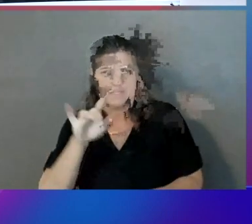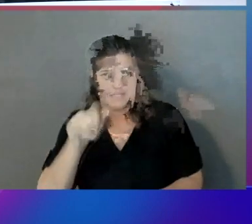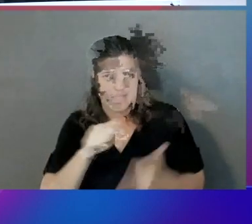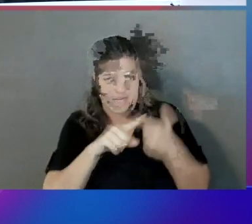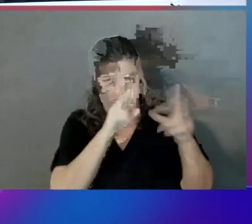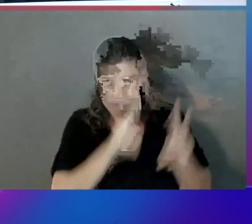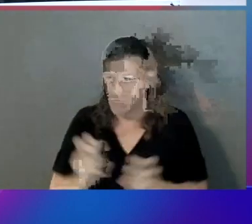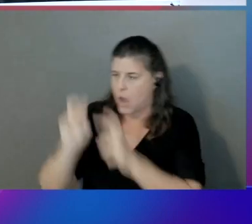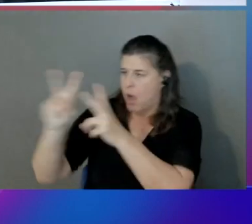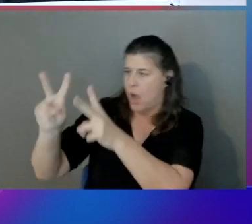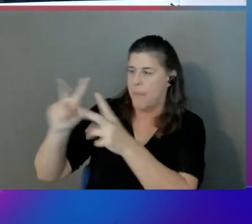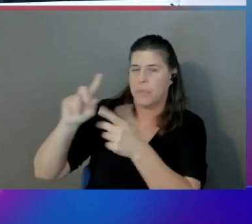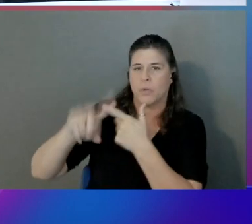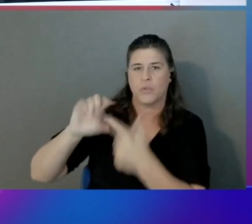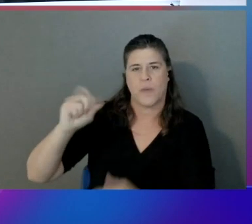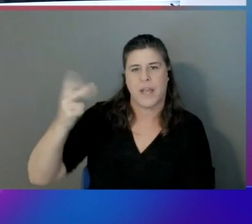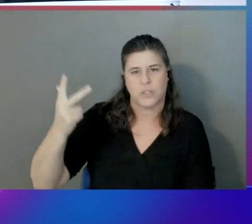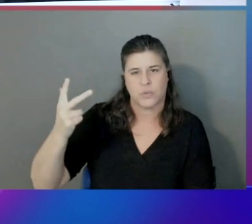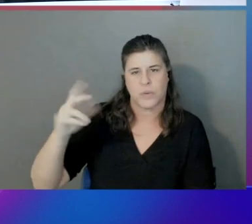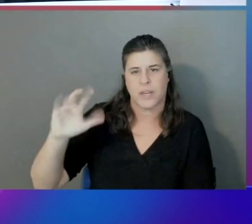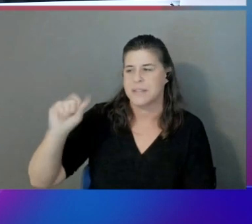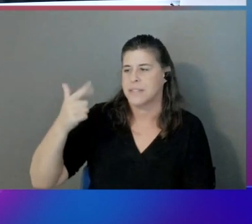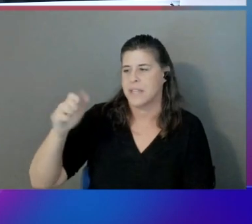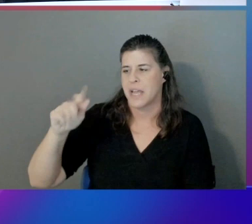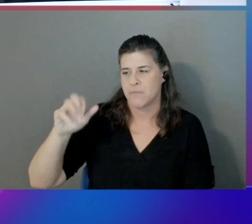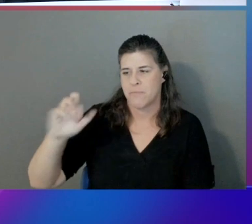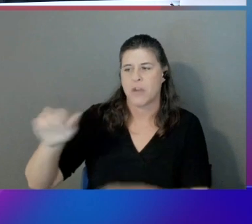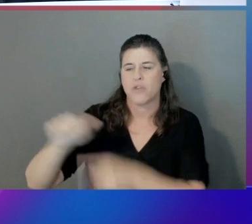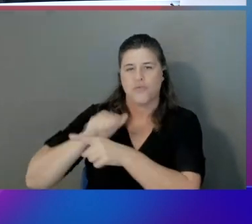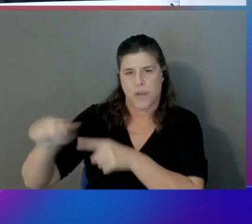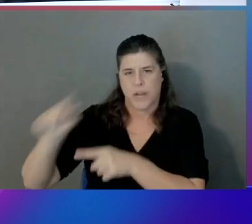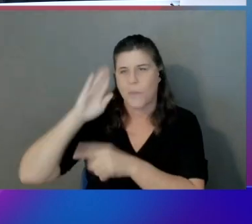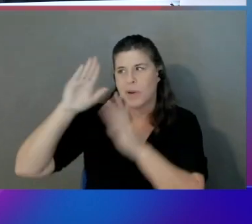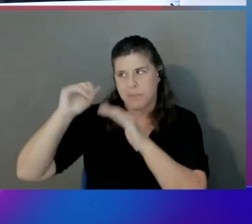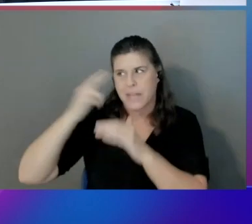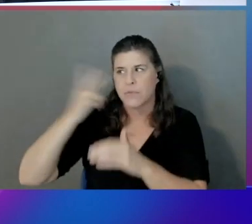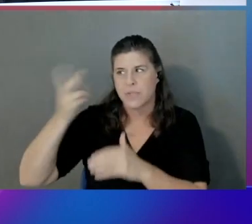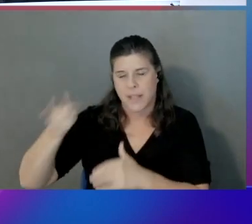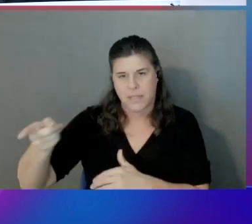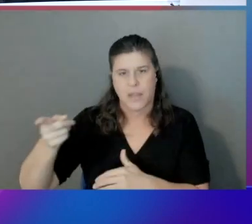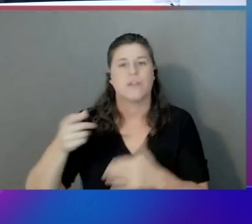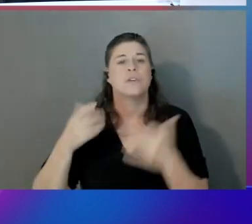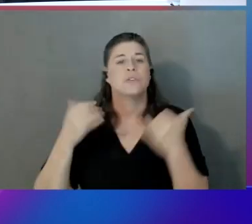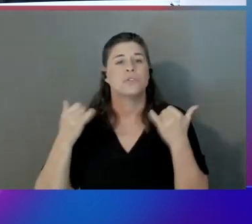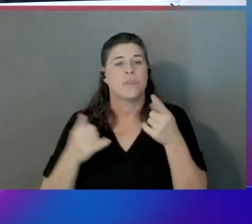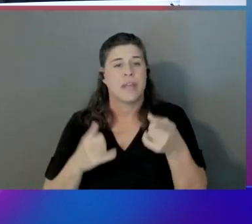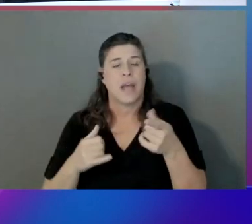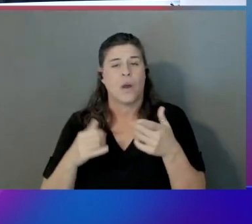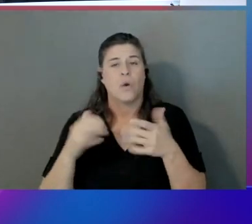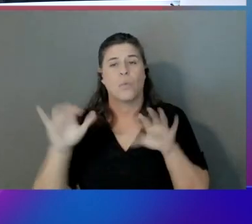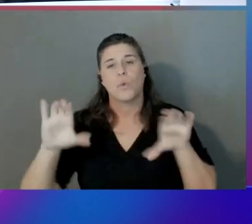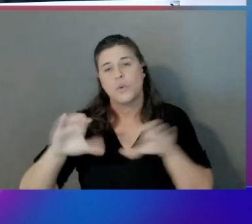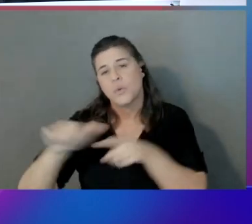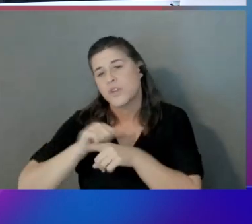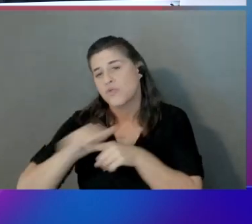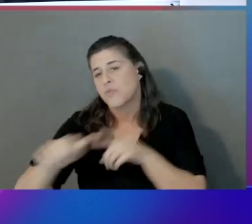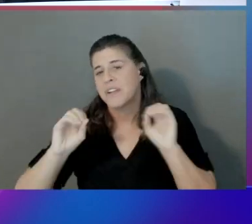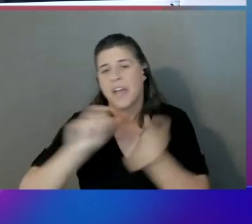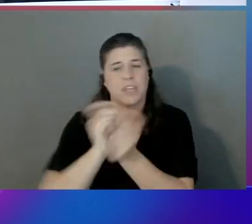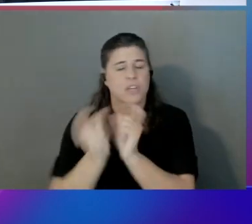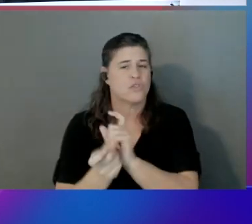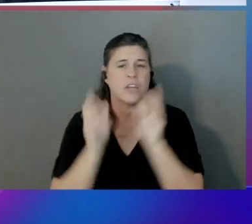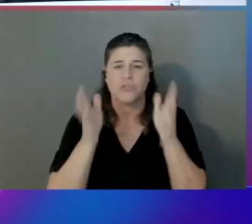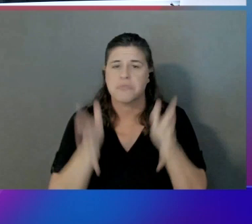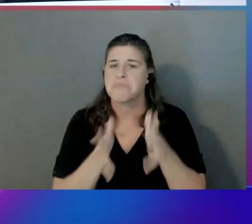S3, which is where SageMaker training is going to expect that to be. So in this step, we're doing training. Nothing changes about this part at all. Just